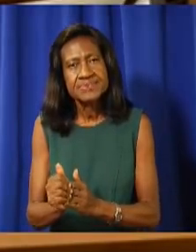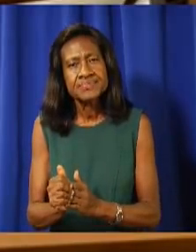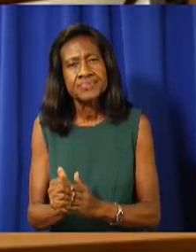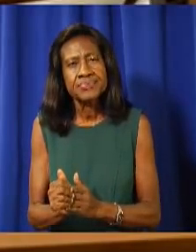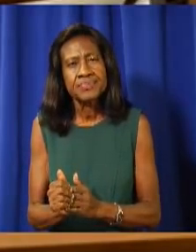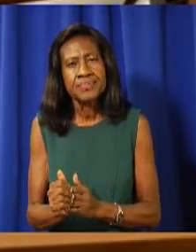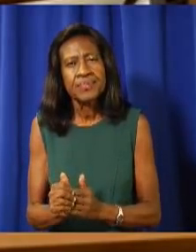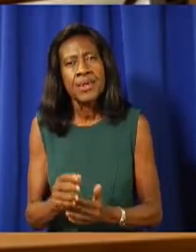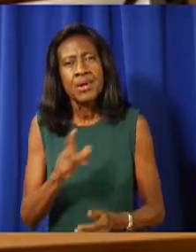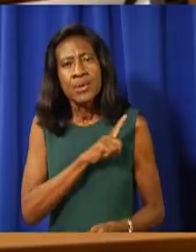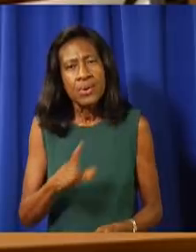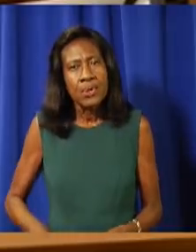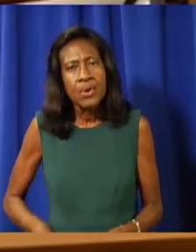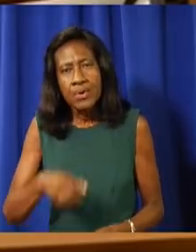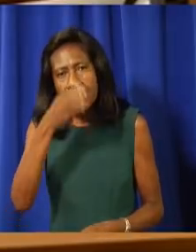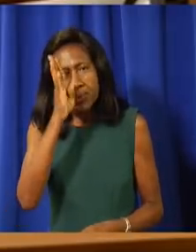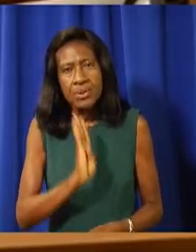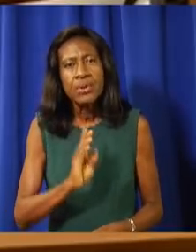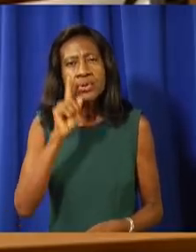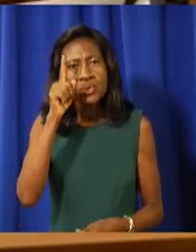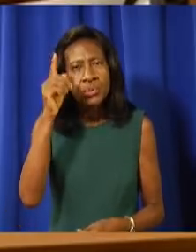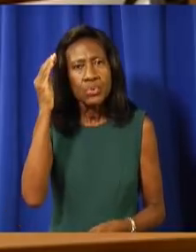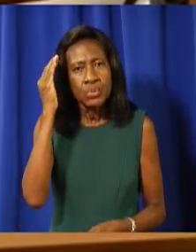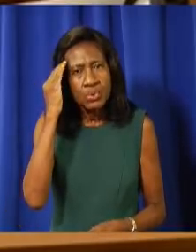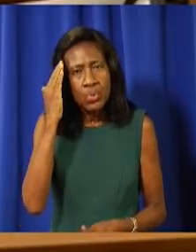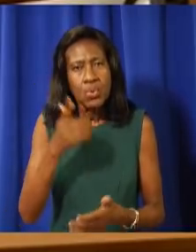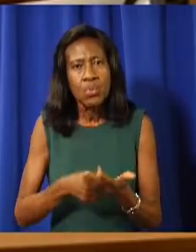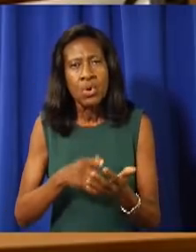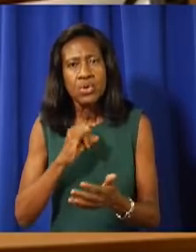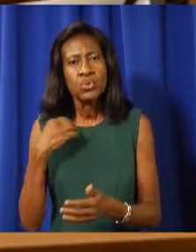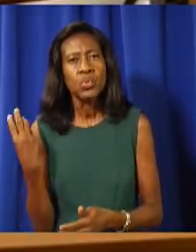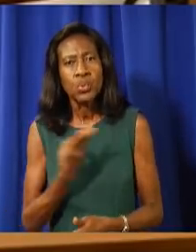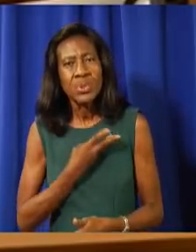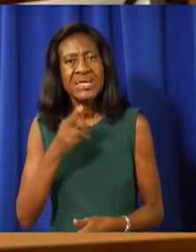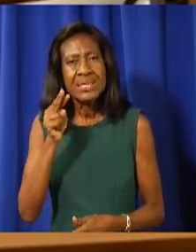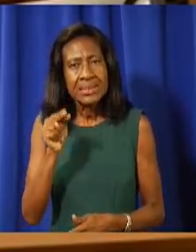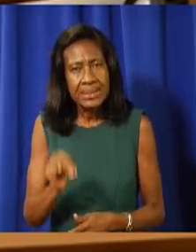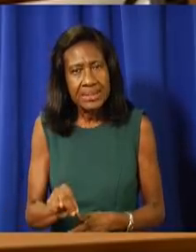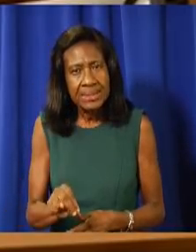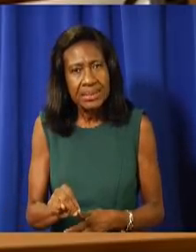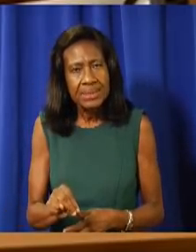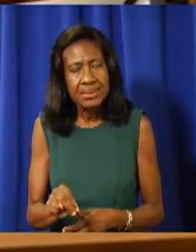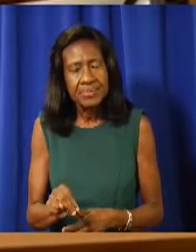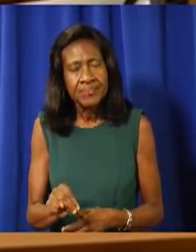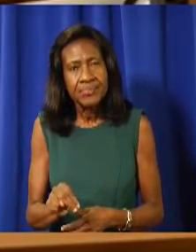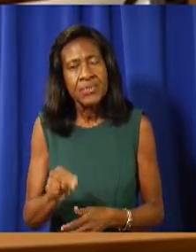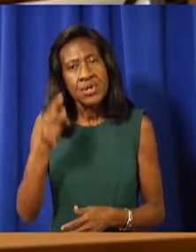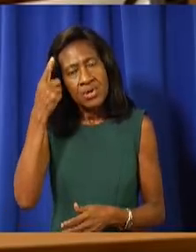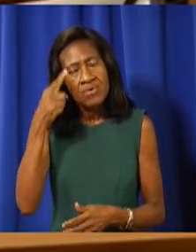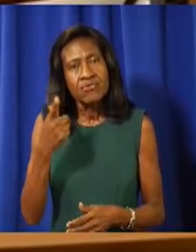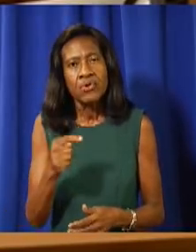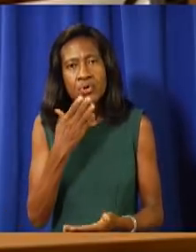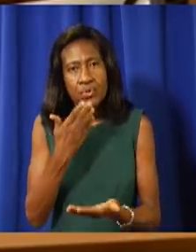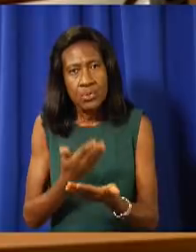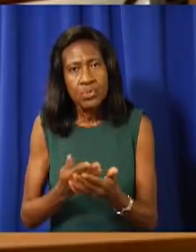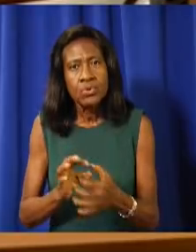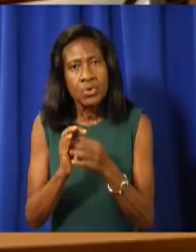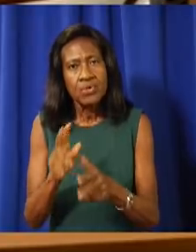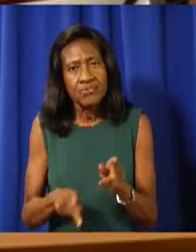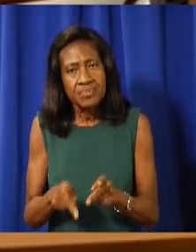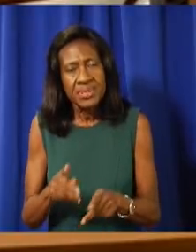Lord God, you know what's needed for the good of people and the glory of God.